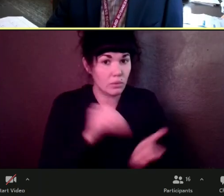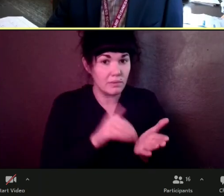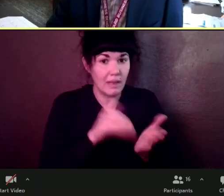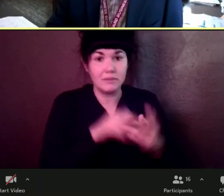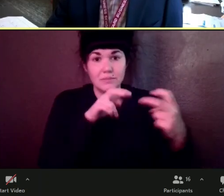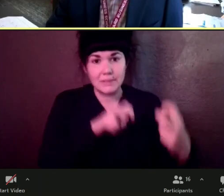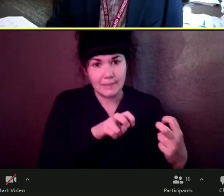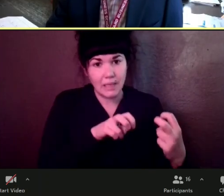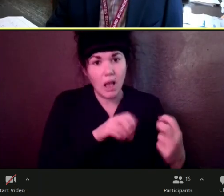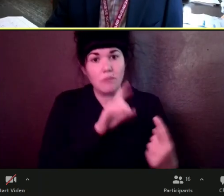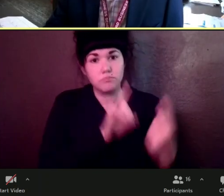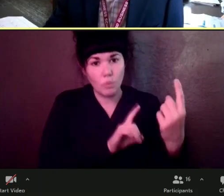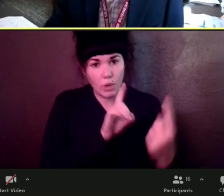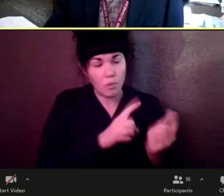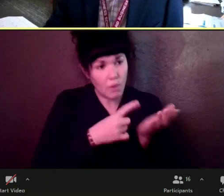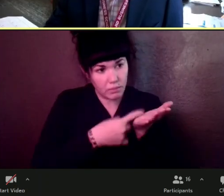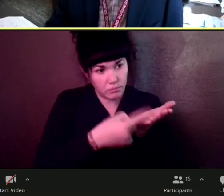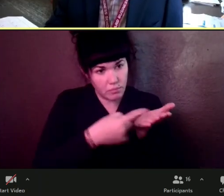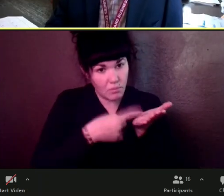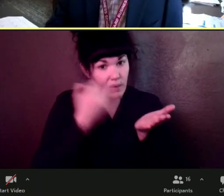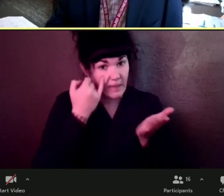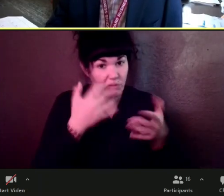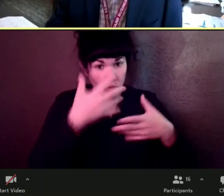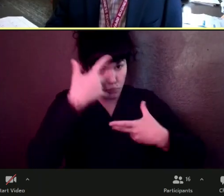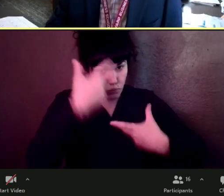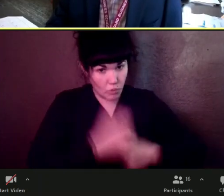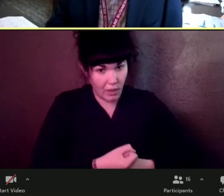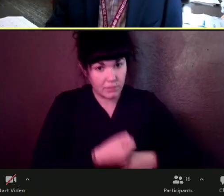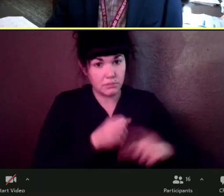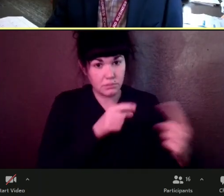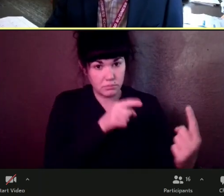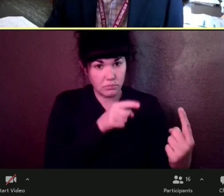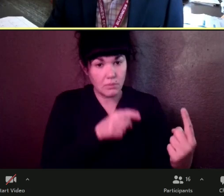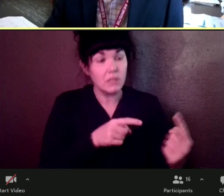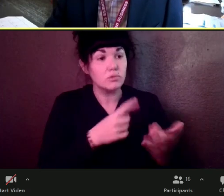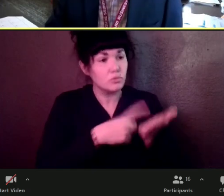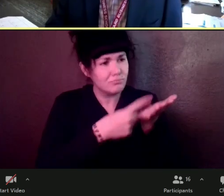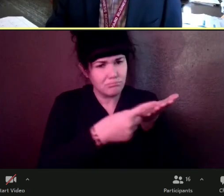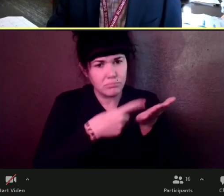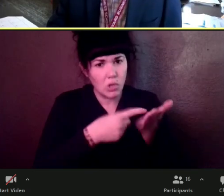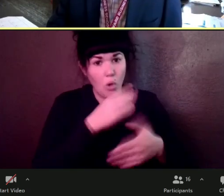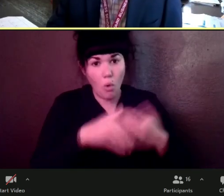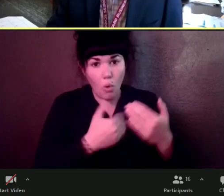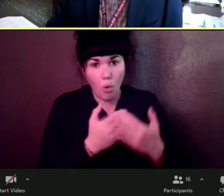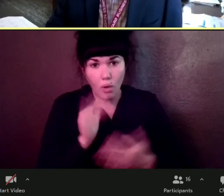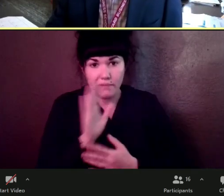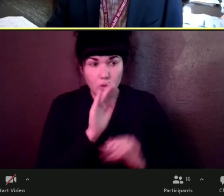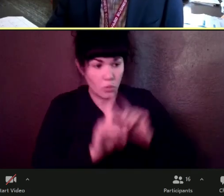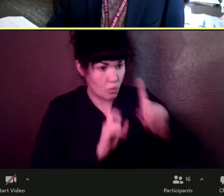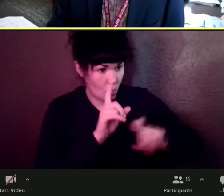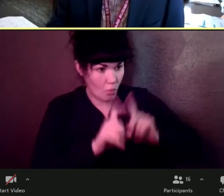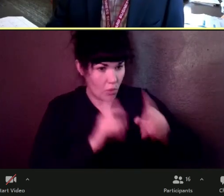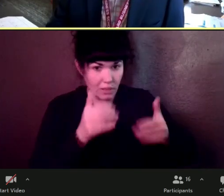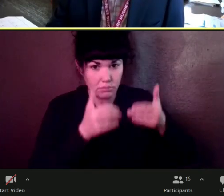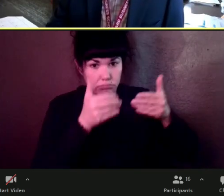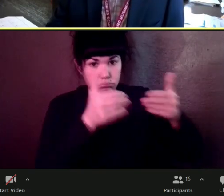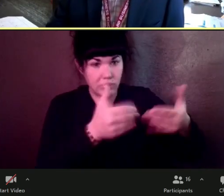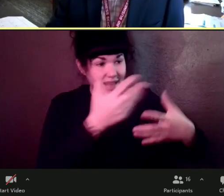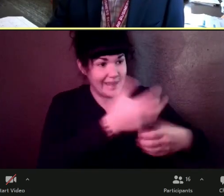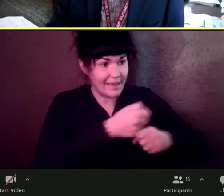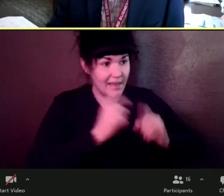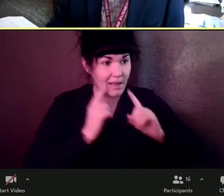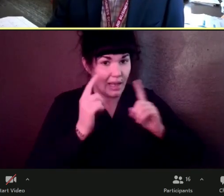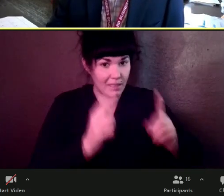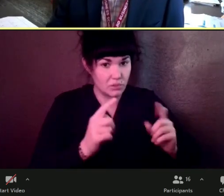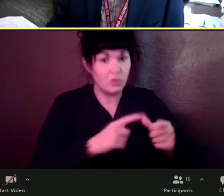space and in, your life and, and, and have all of your questions answered and get the, get the